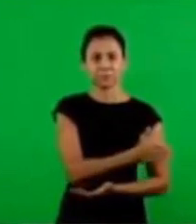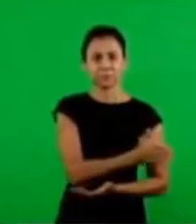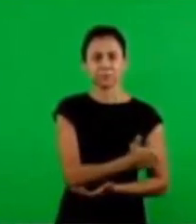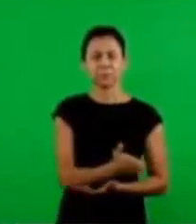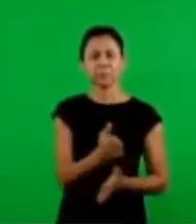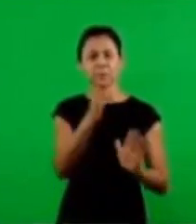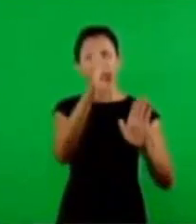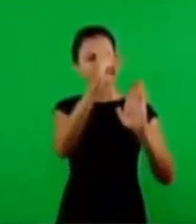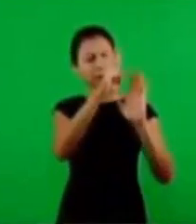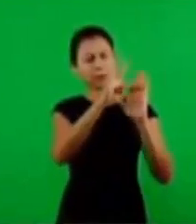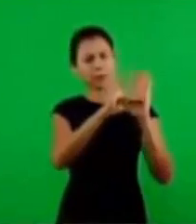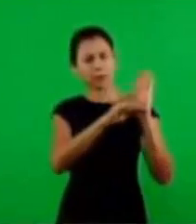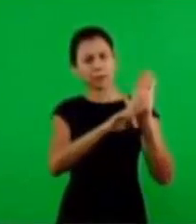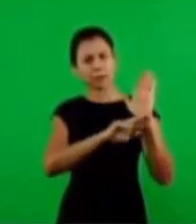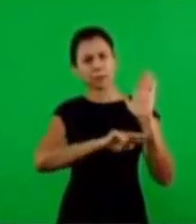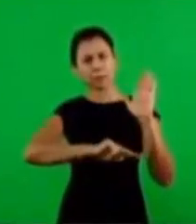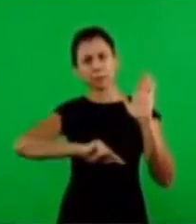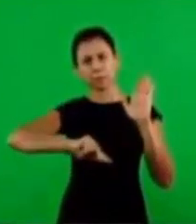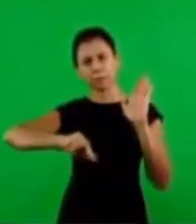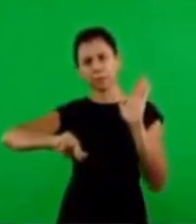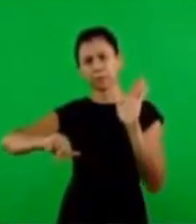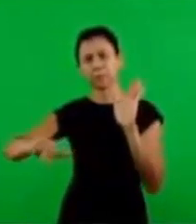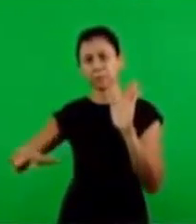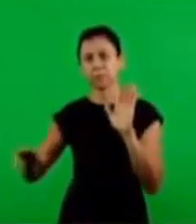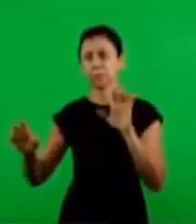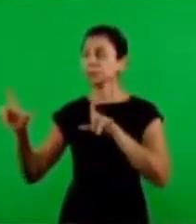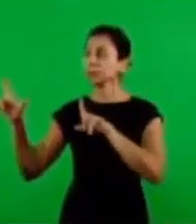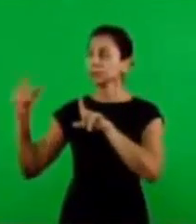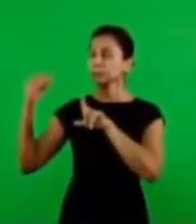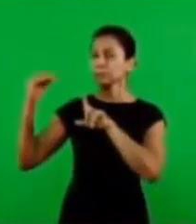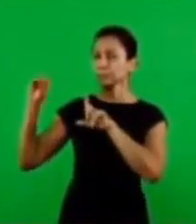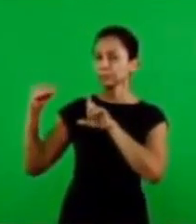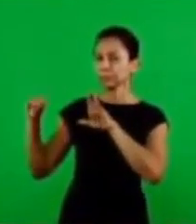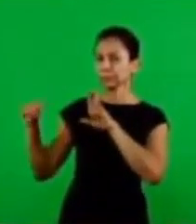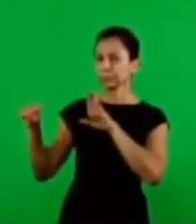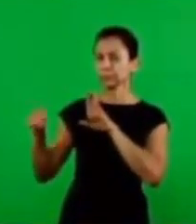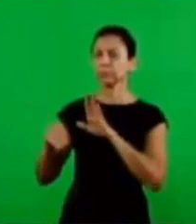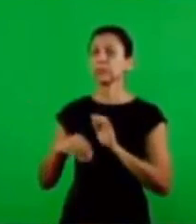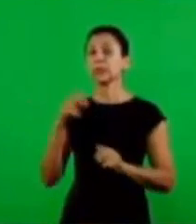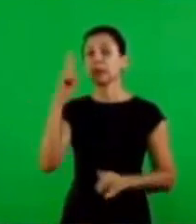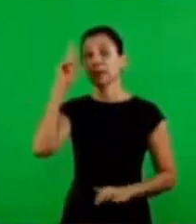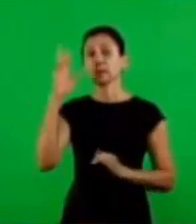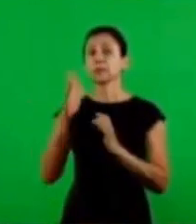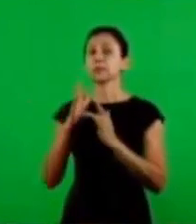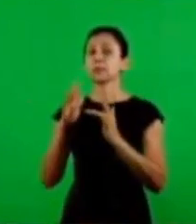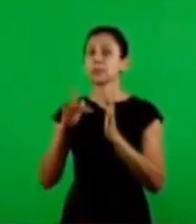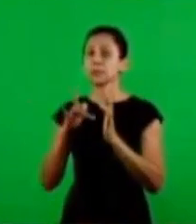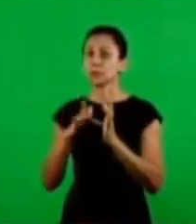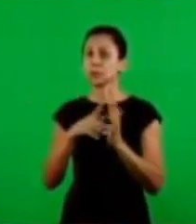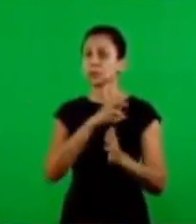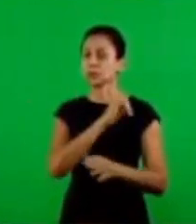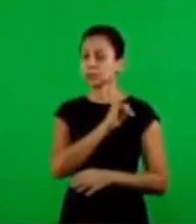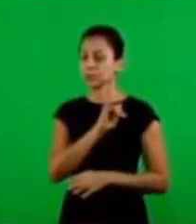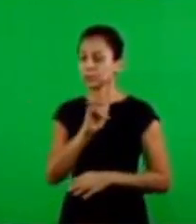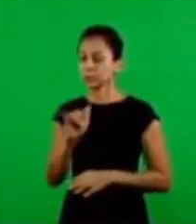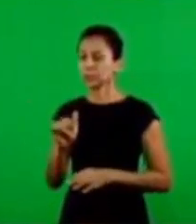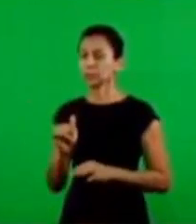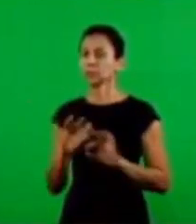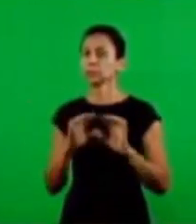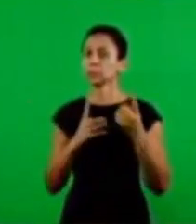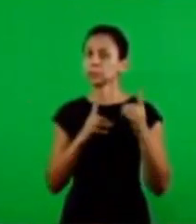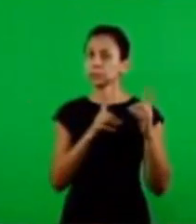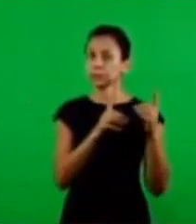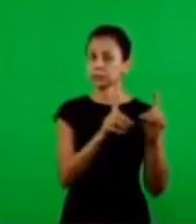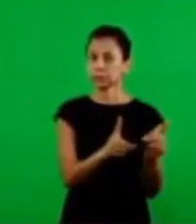Now we have here the text that we're giving for you, brethren. Always remind Jesus speaking to his disciples,